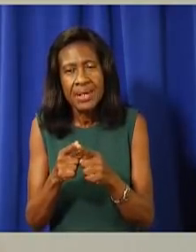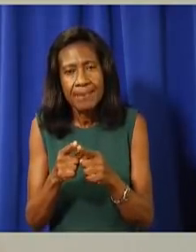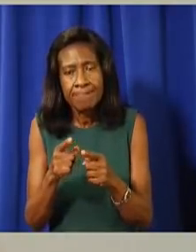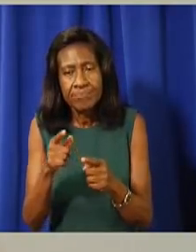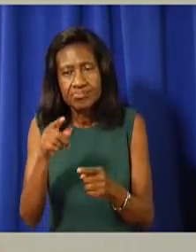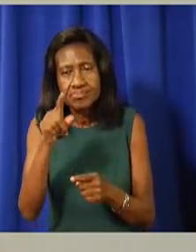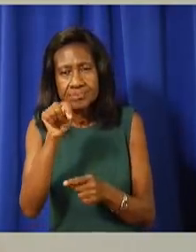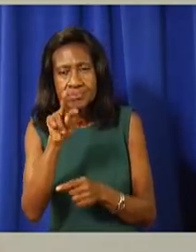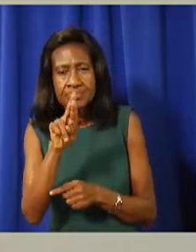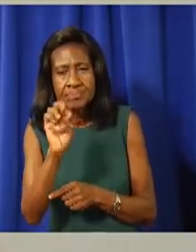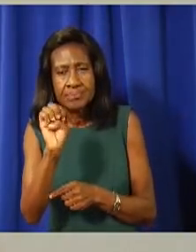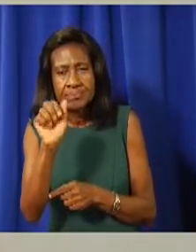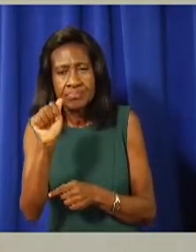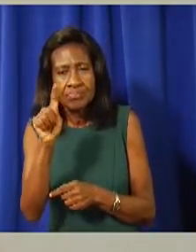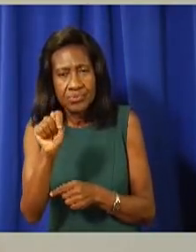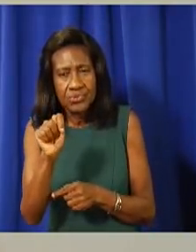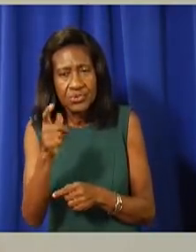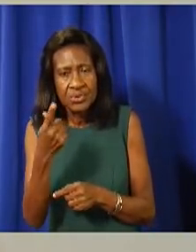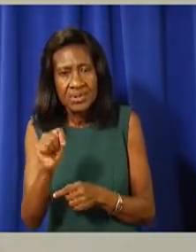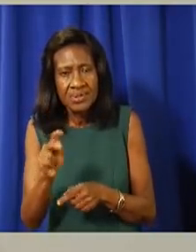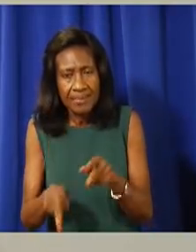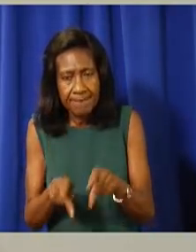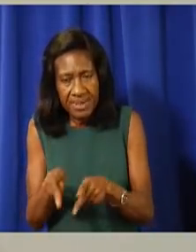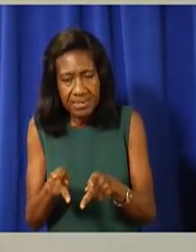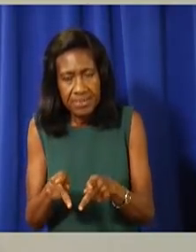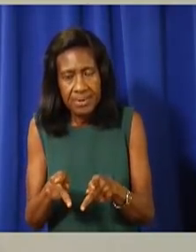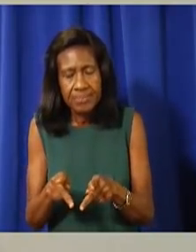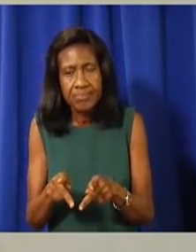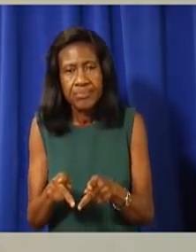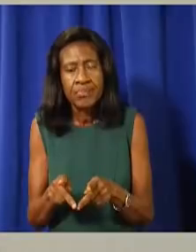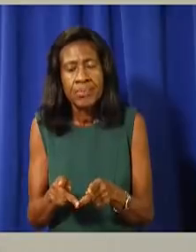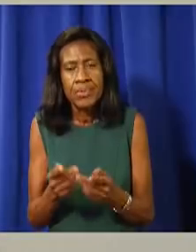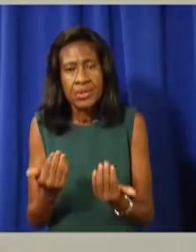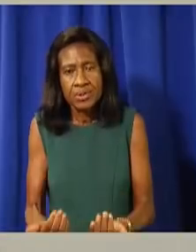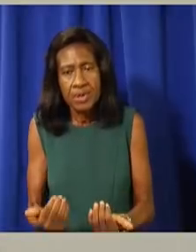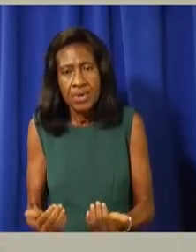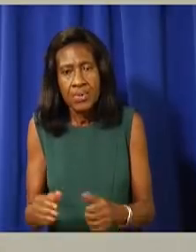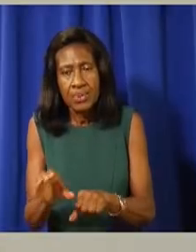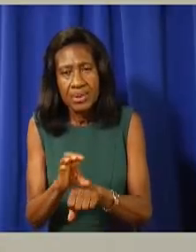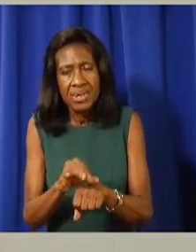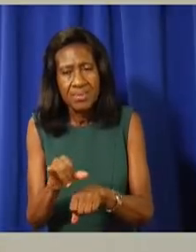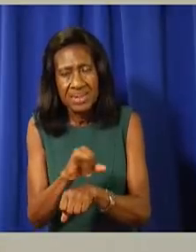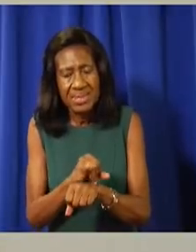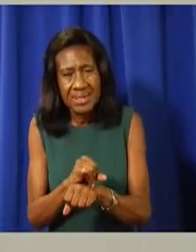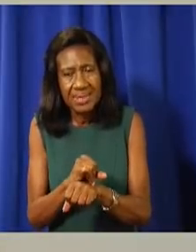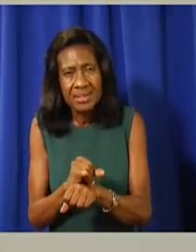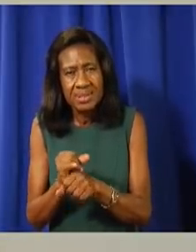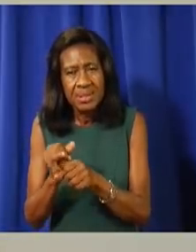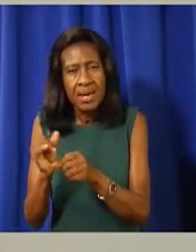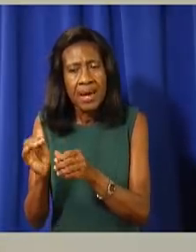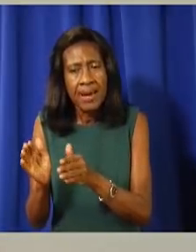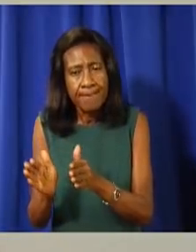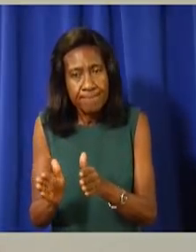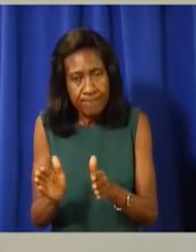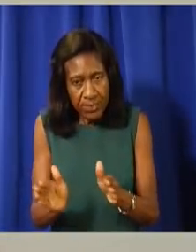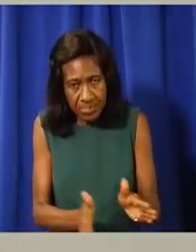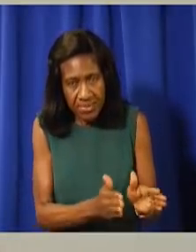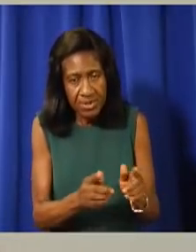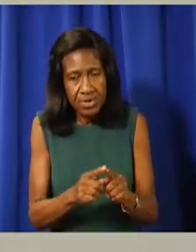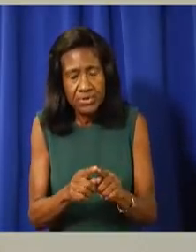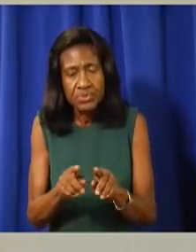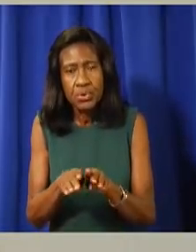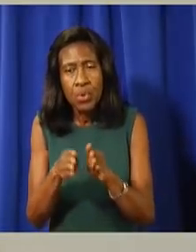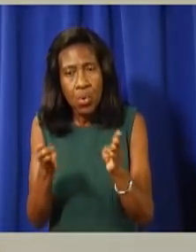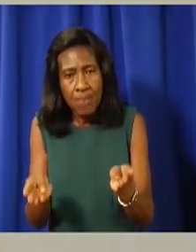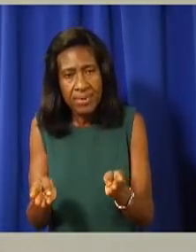while the Cayman Islands have been preparing to reopen our borders, our medical community has not been idle, neither